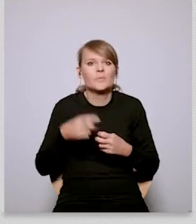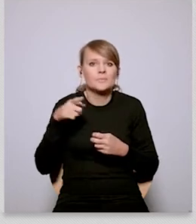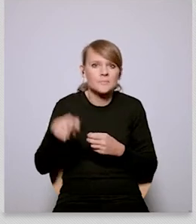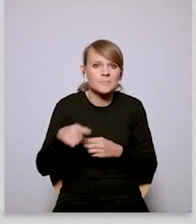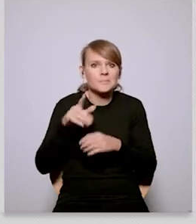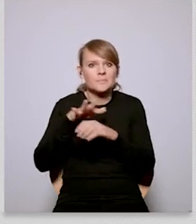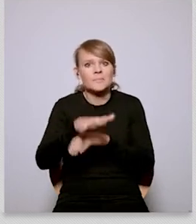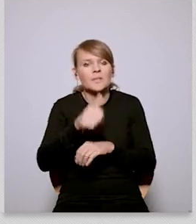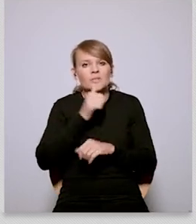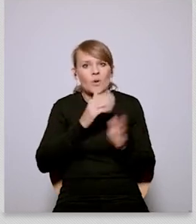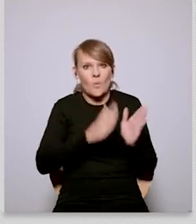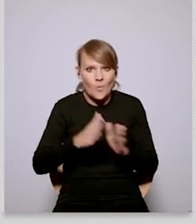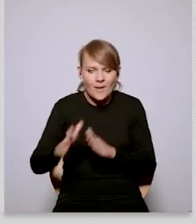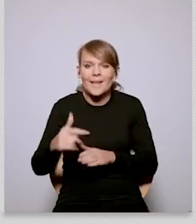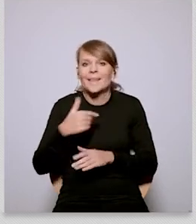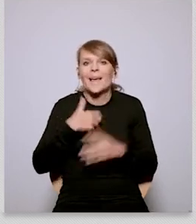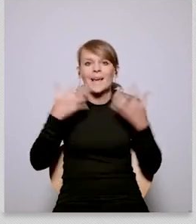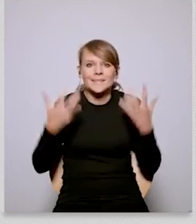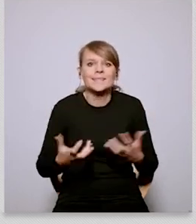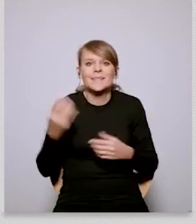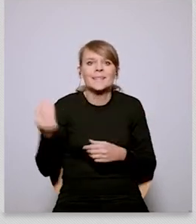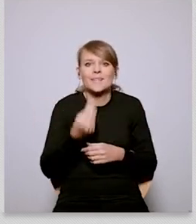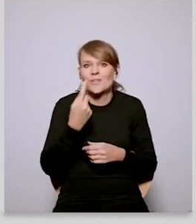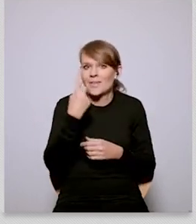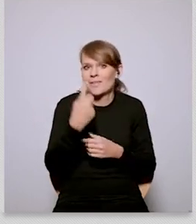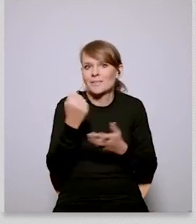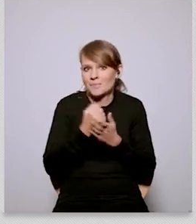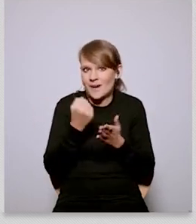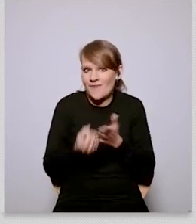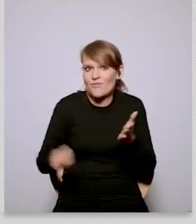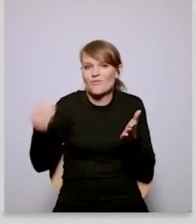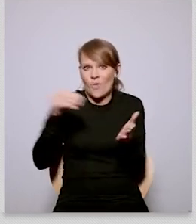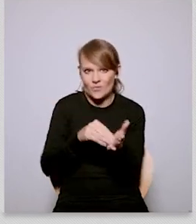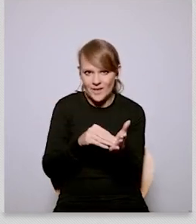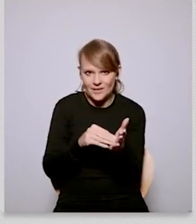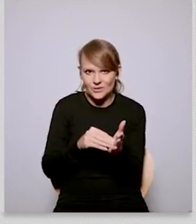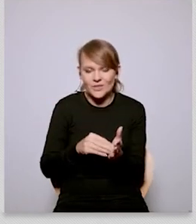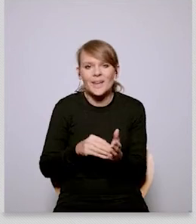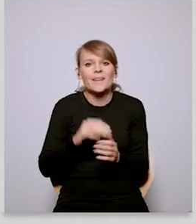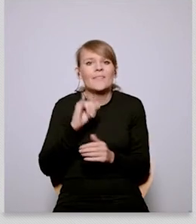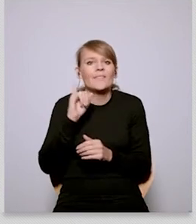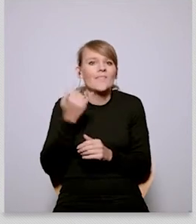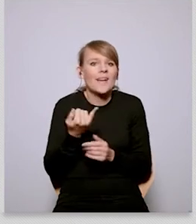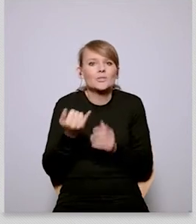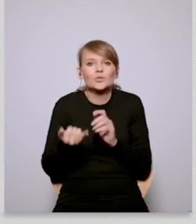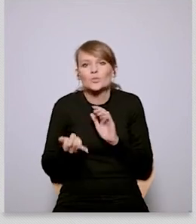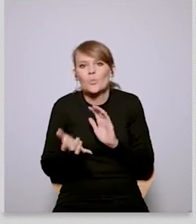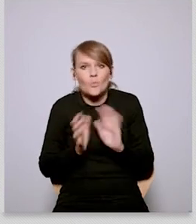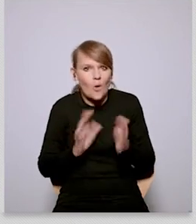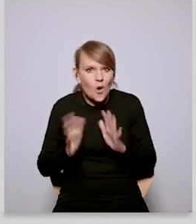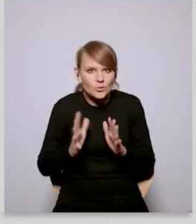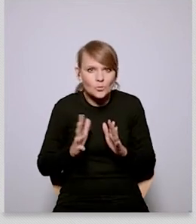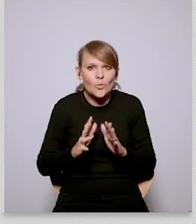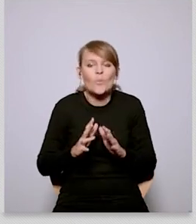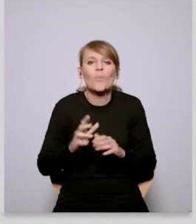one in which is that um it has in in a way been kind of sold to the european public as a choice